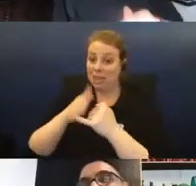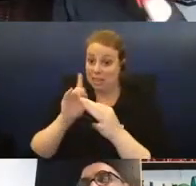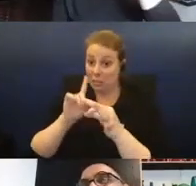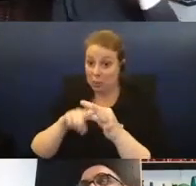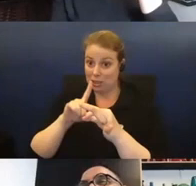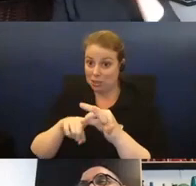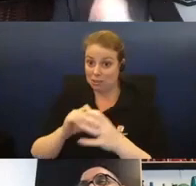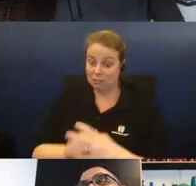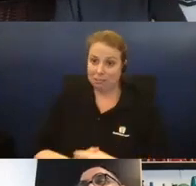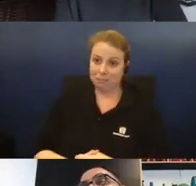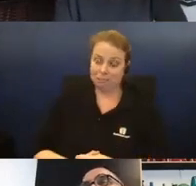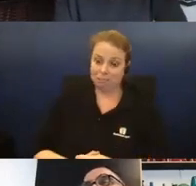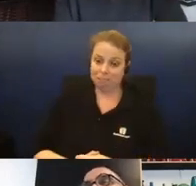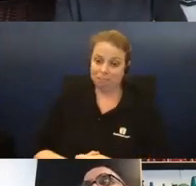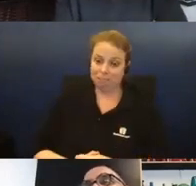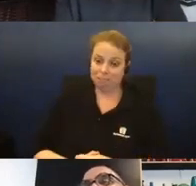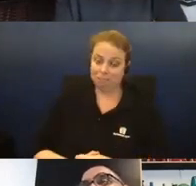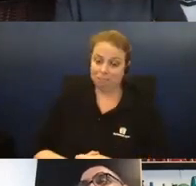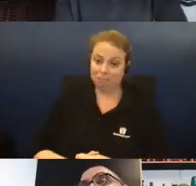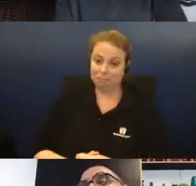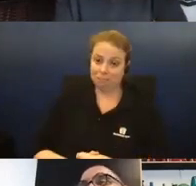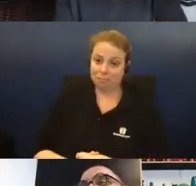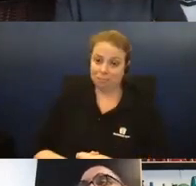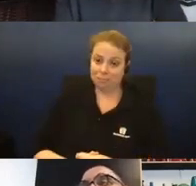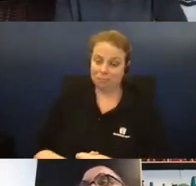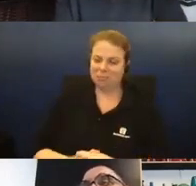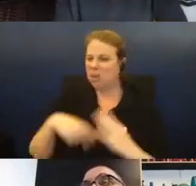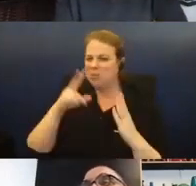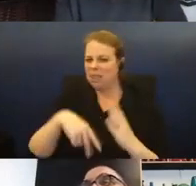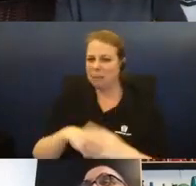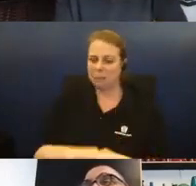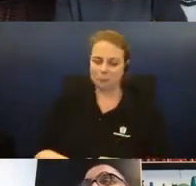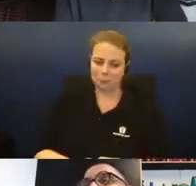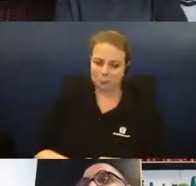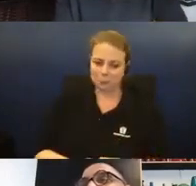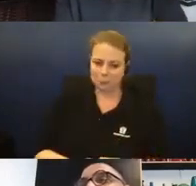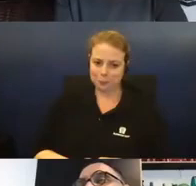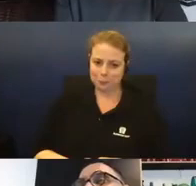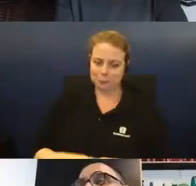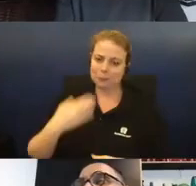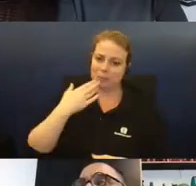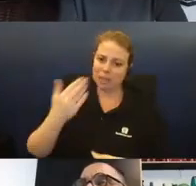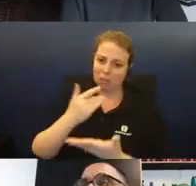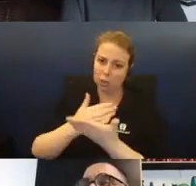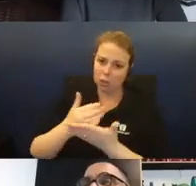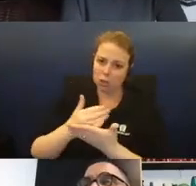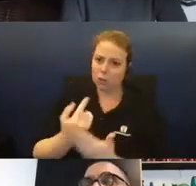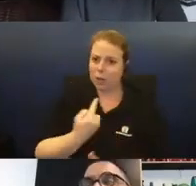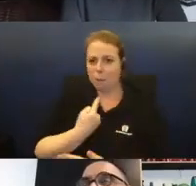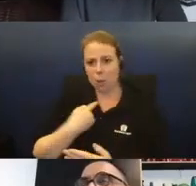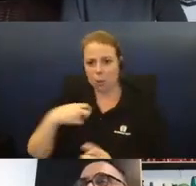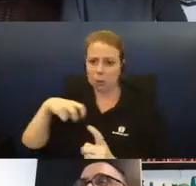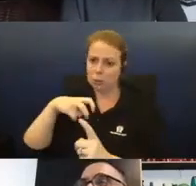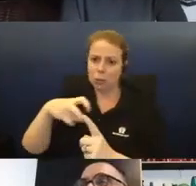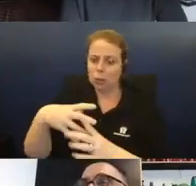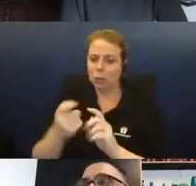and it's, I'll read it all. Thank you for sharing such a personal journey with the